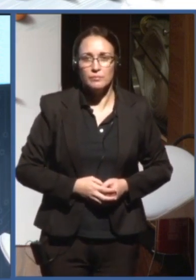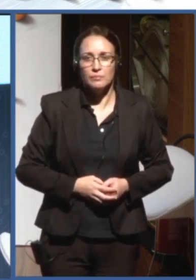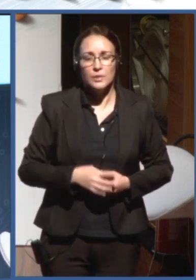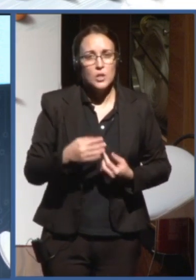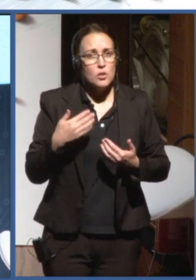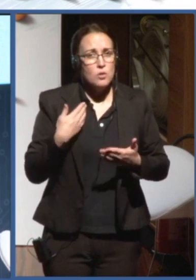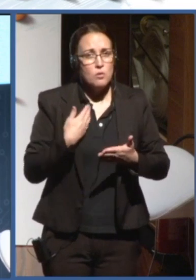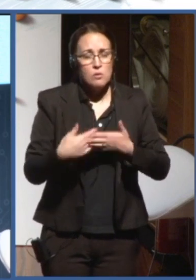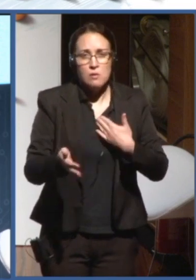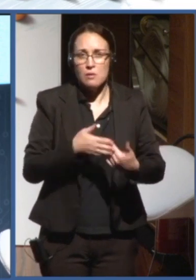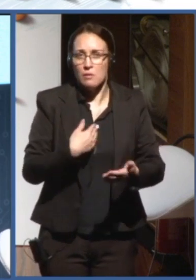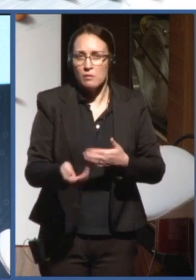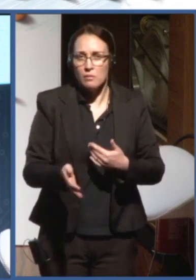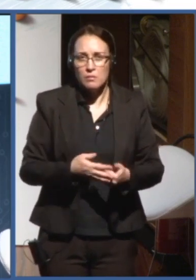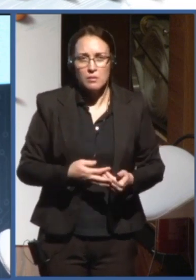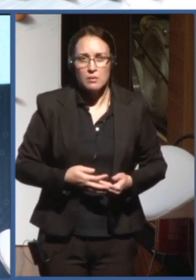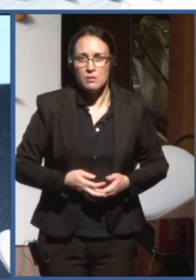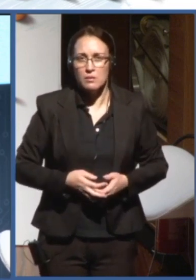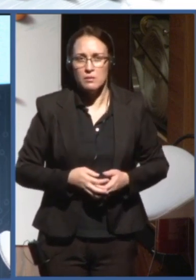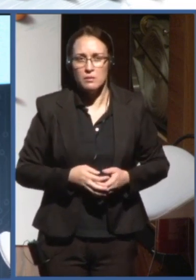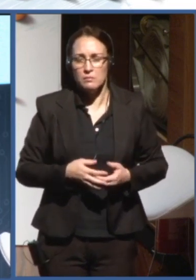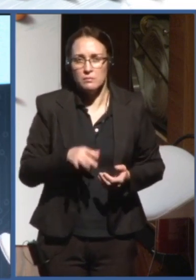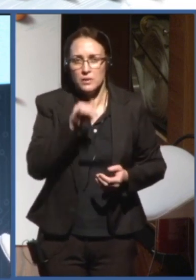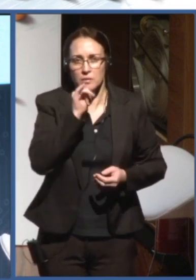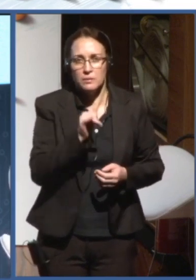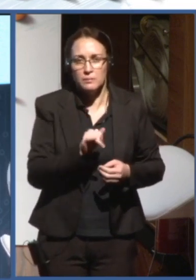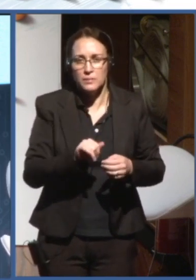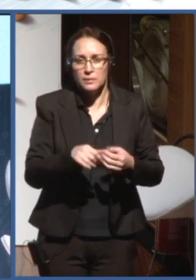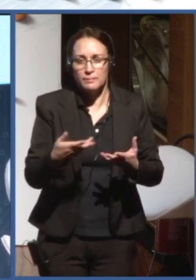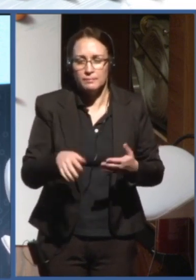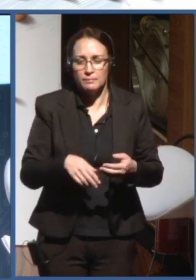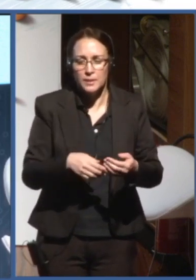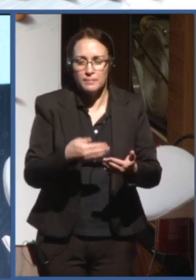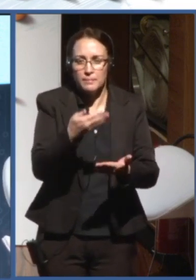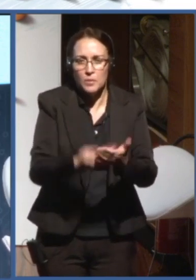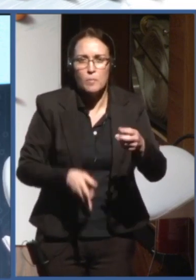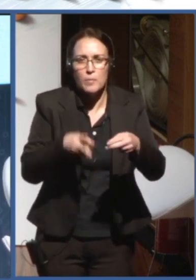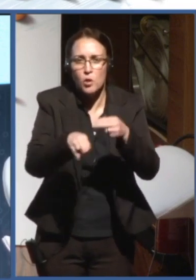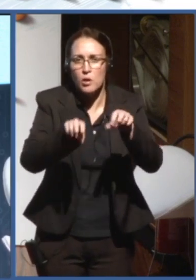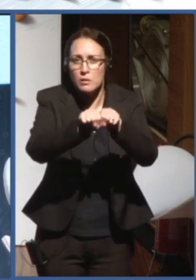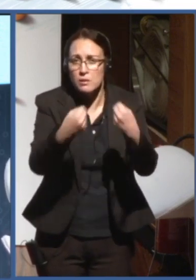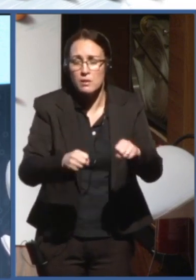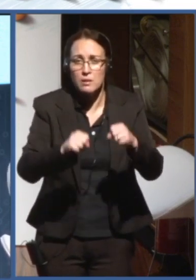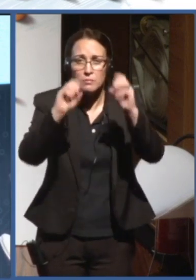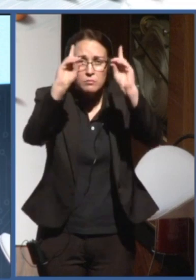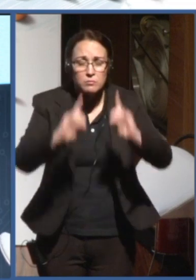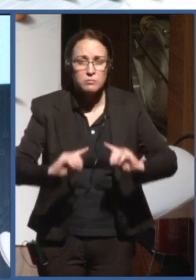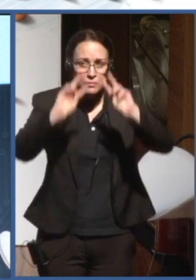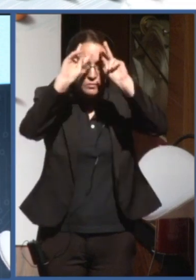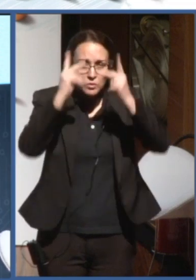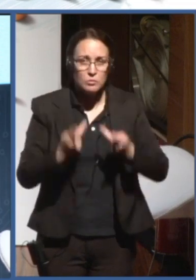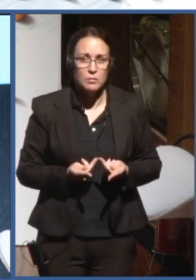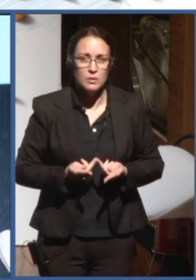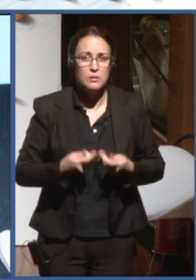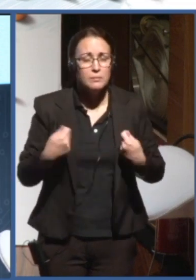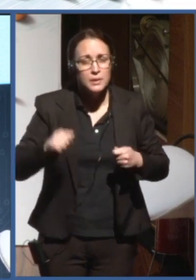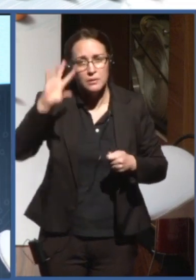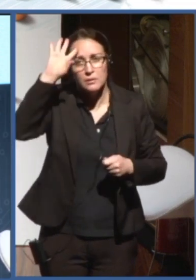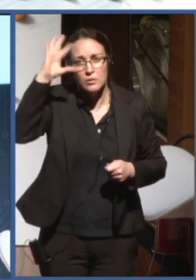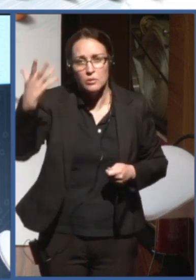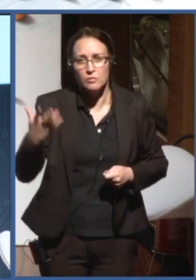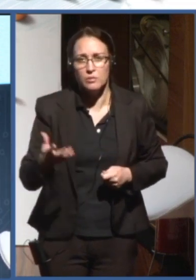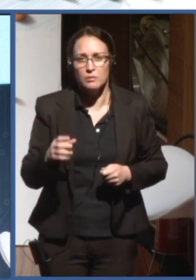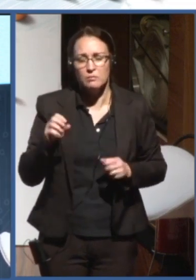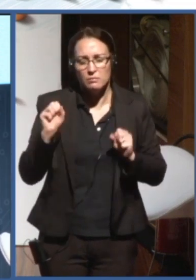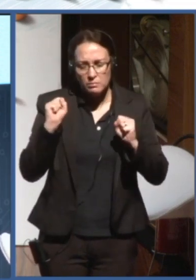and they have...and they can do it if they...they can tackle that challenge if they implement a human